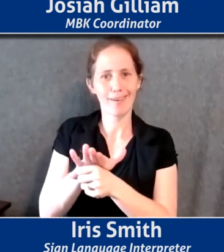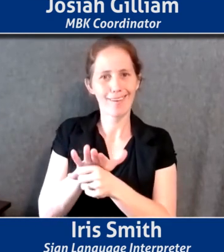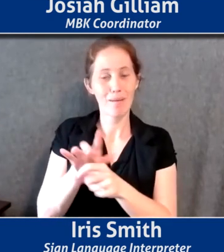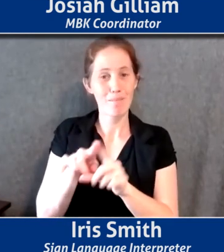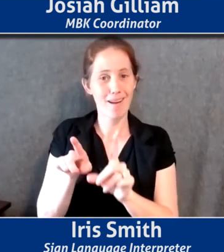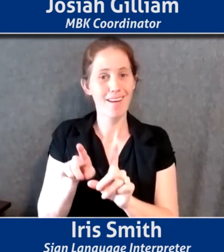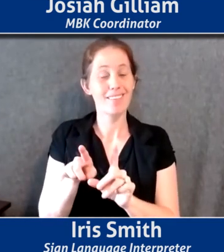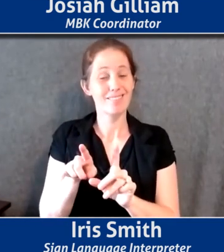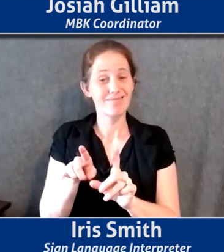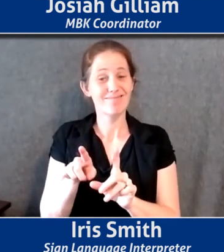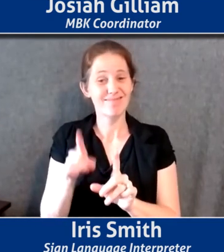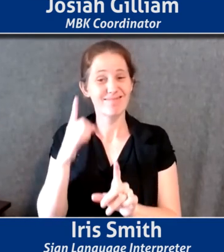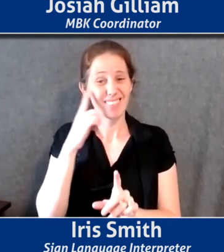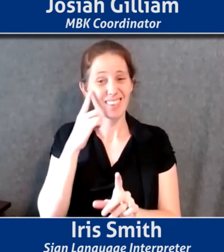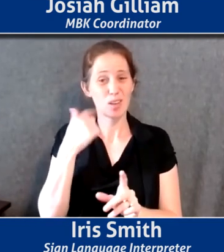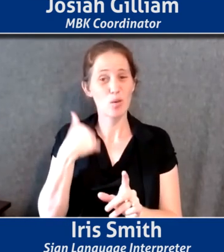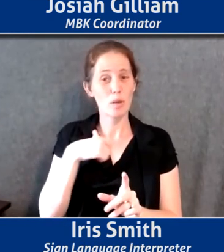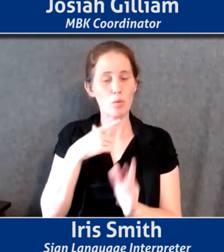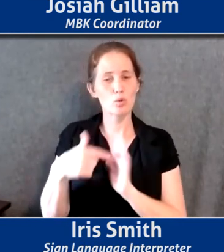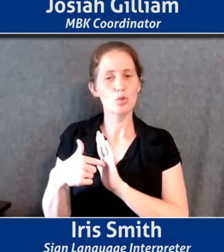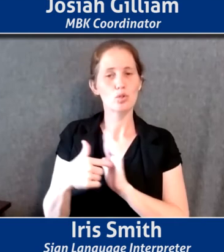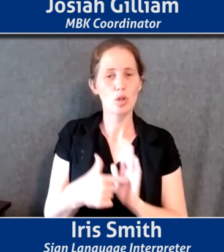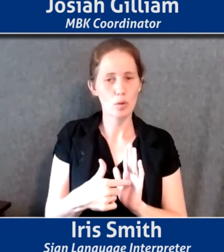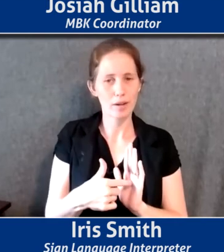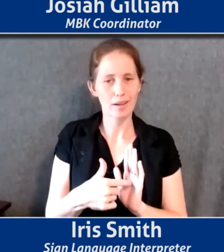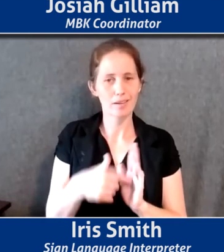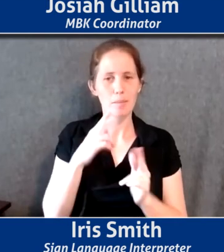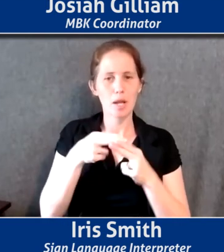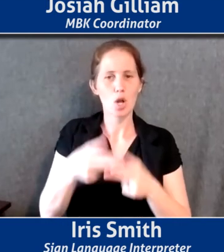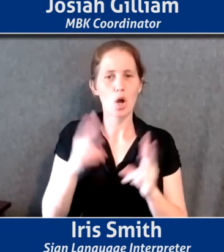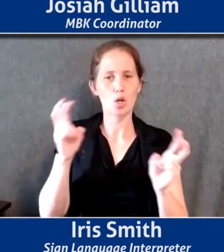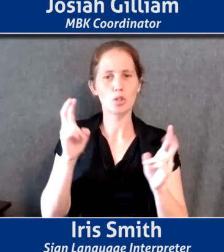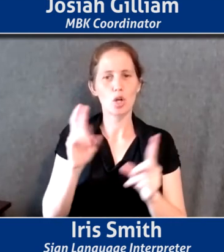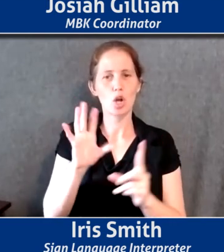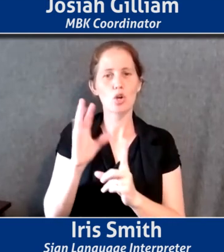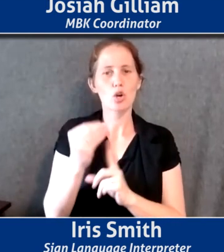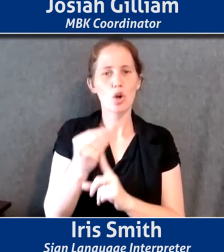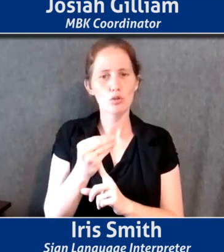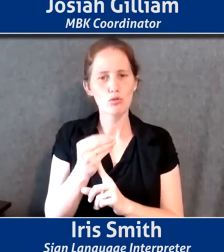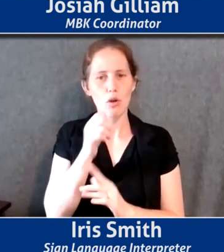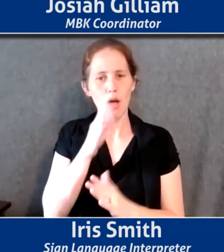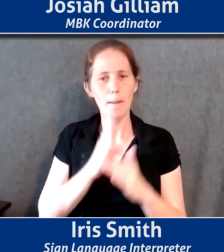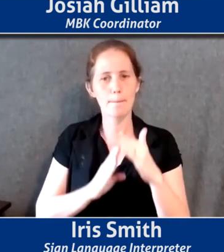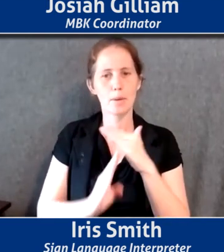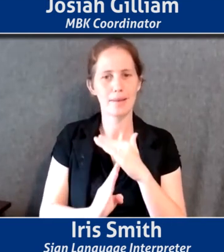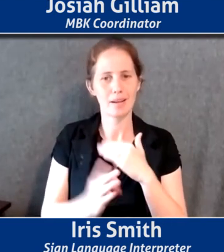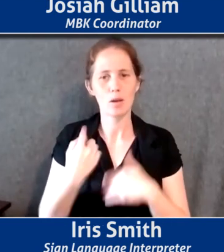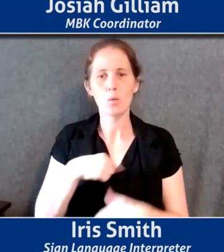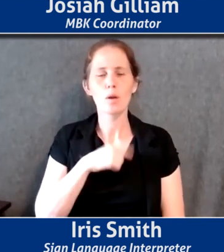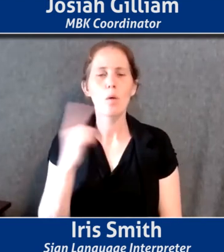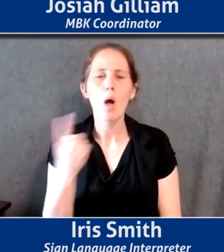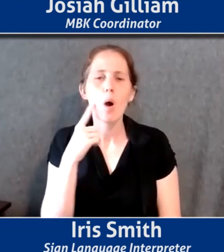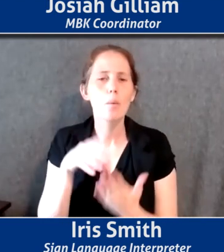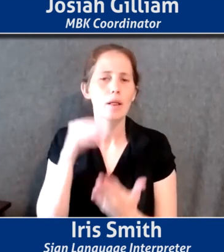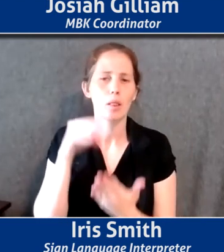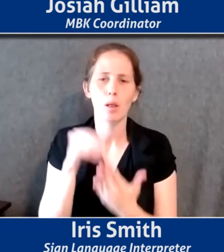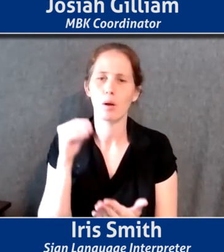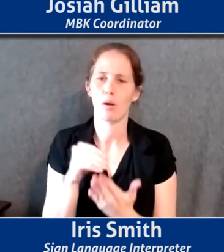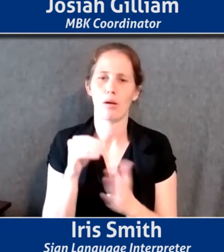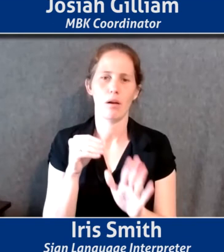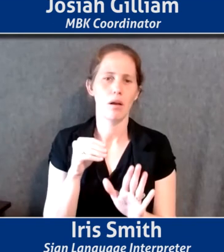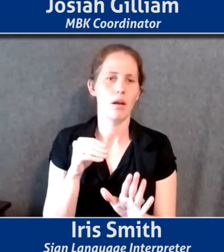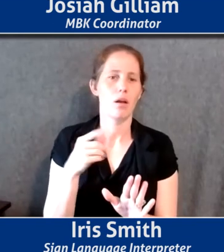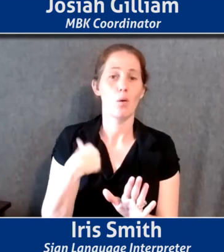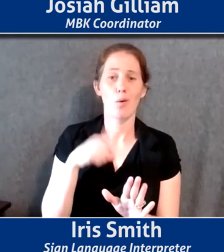but I think that we were practicing, um, what might be called cultural humility. We will always be learning. Um, there will be unintended